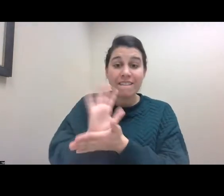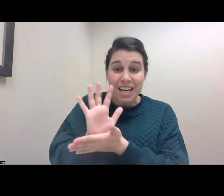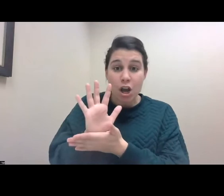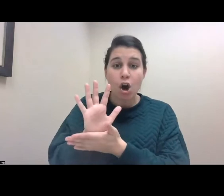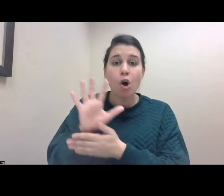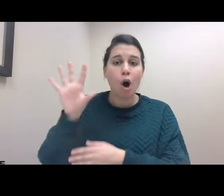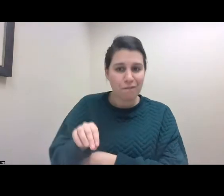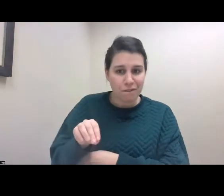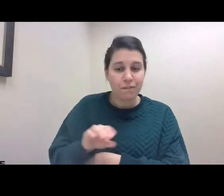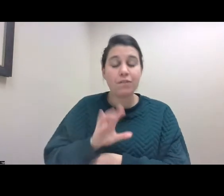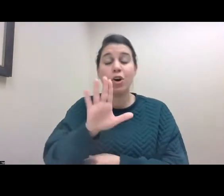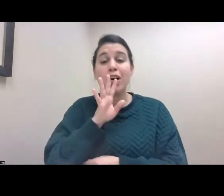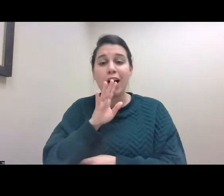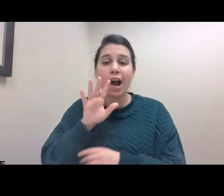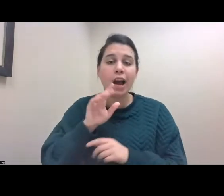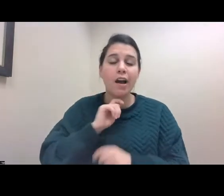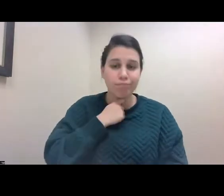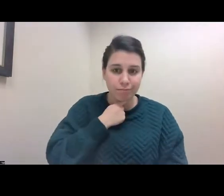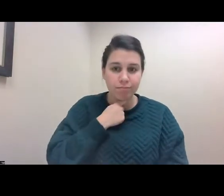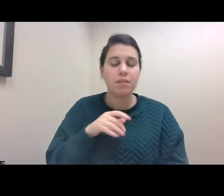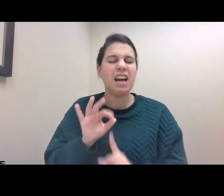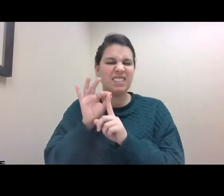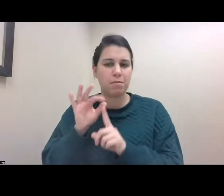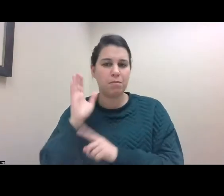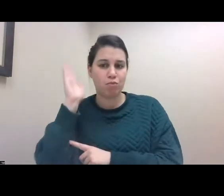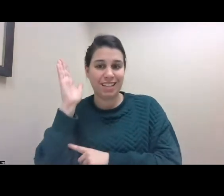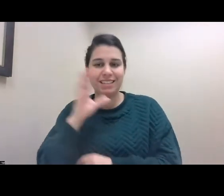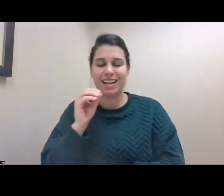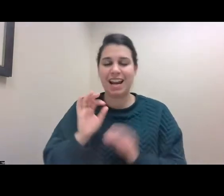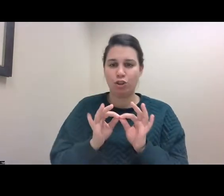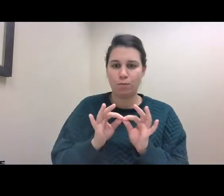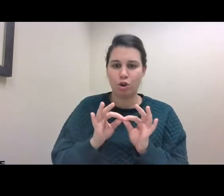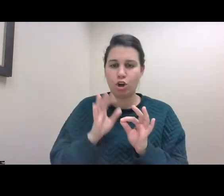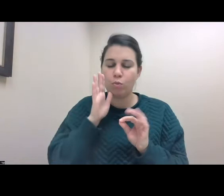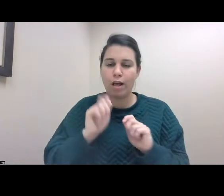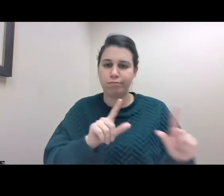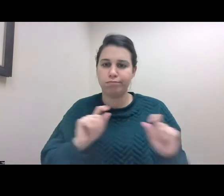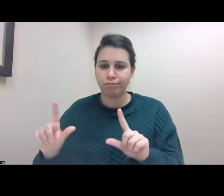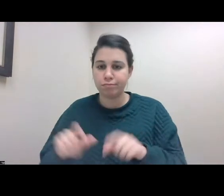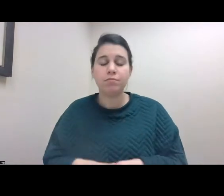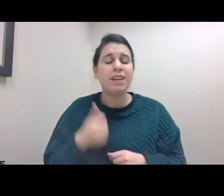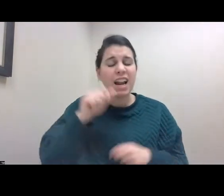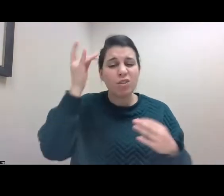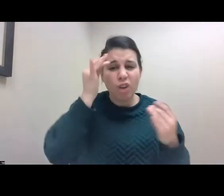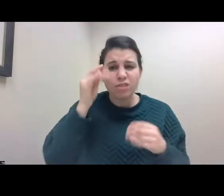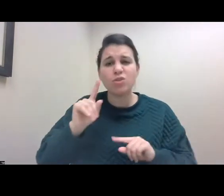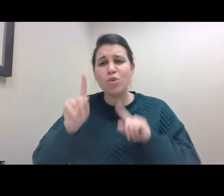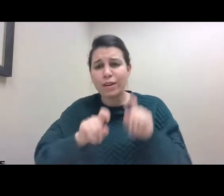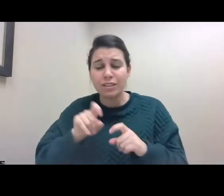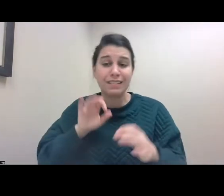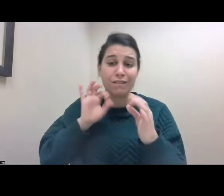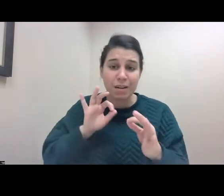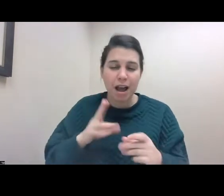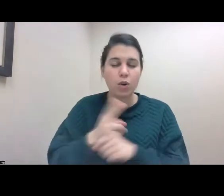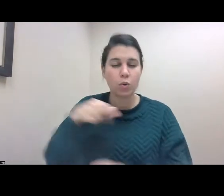the exception of presenters and interpreters. We would invite you, please, to share your thoughts, feedback, questions using the Q&A